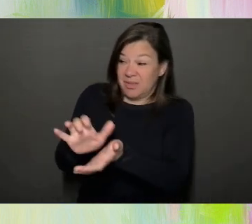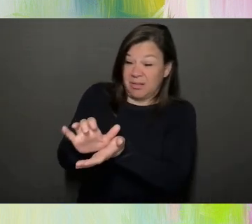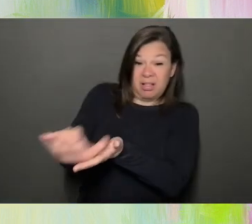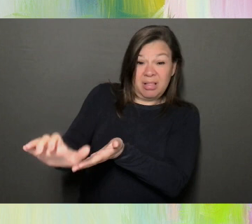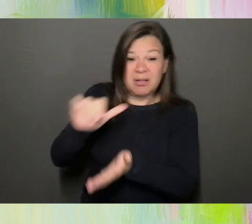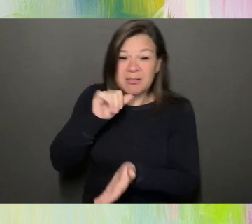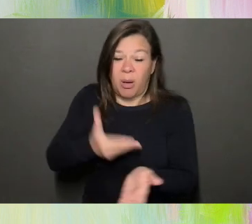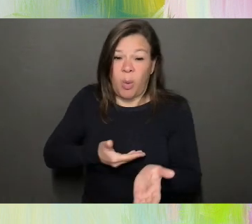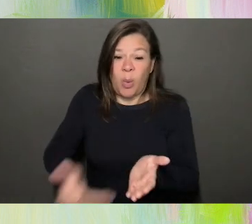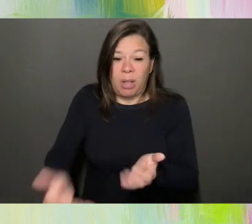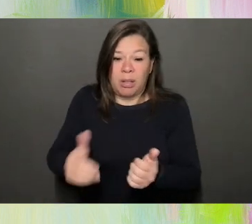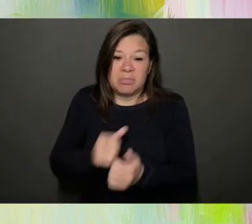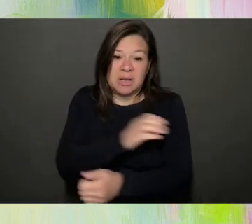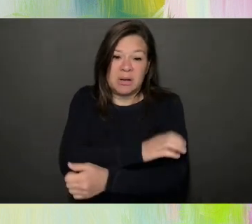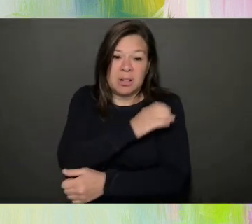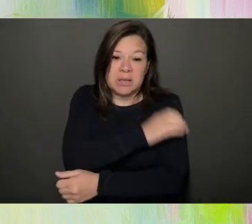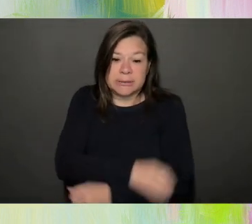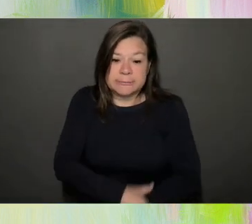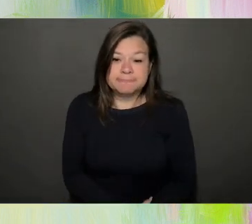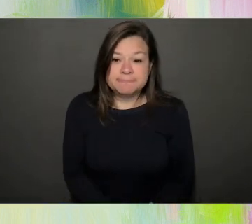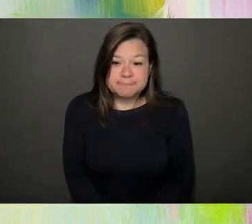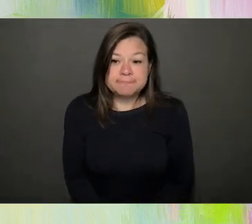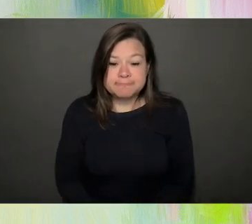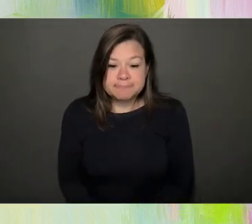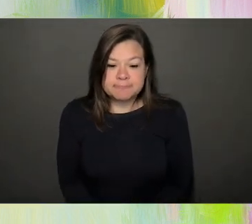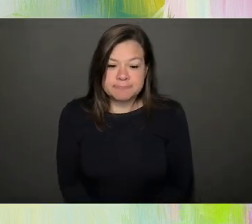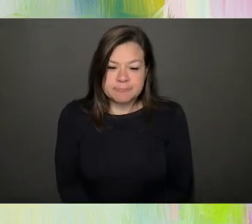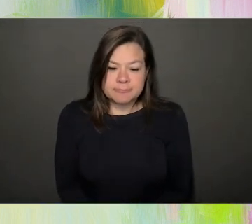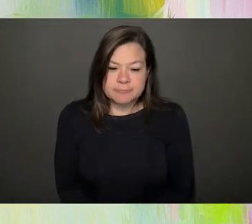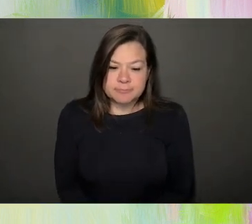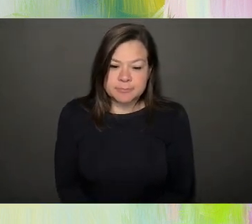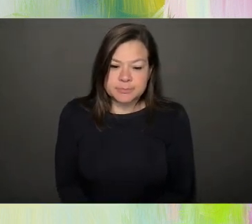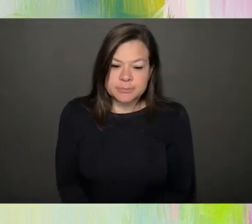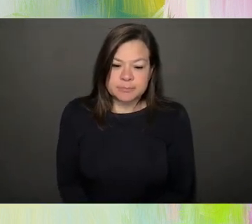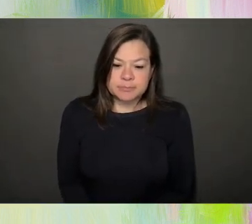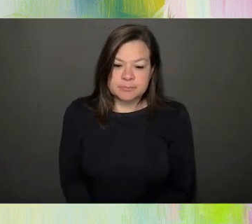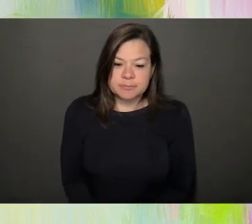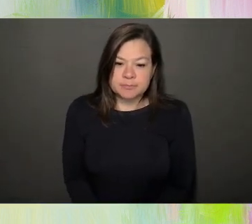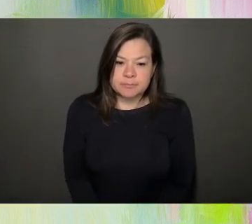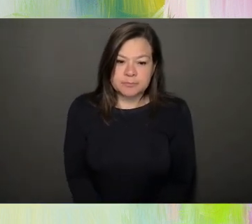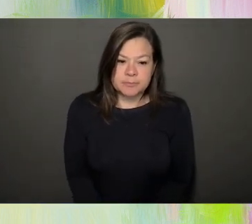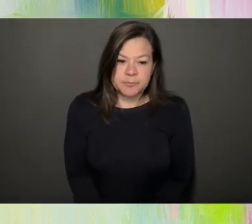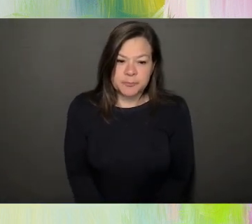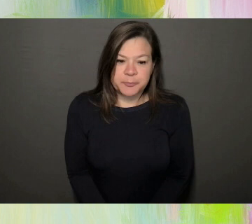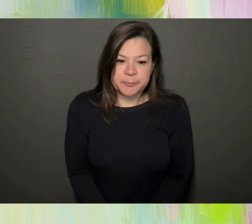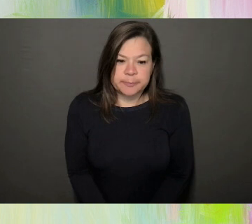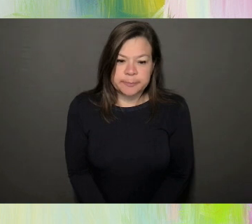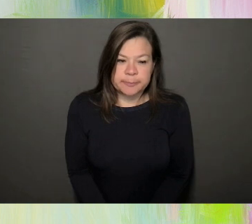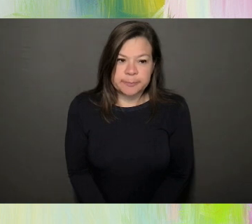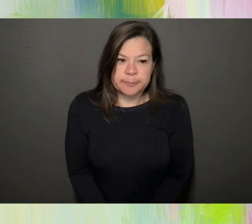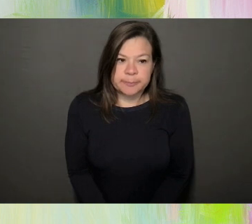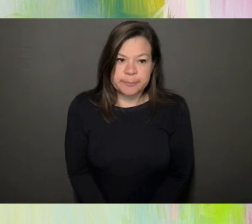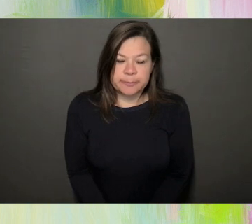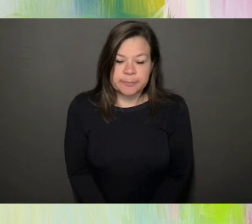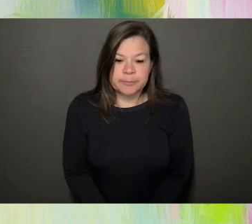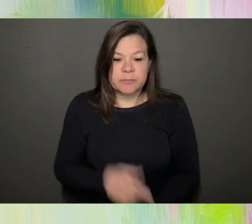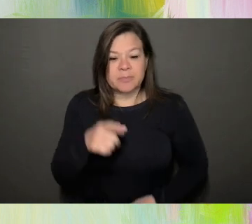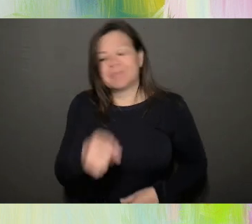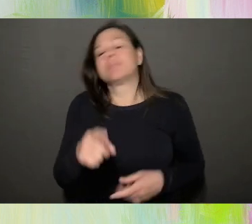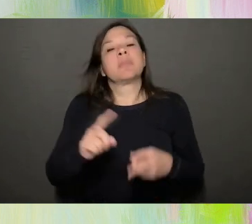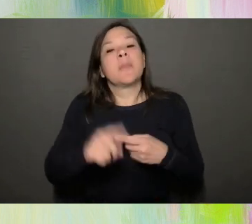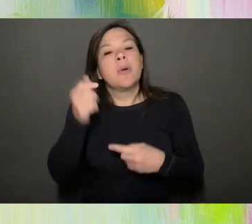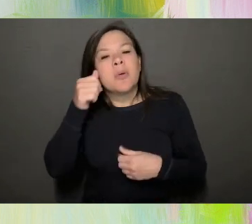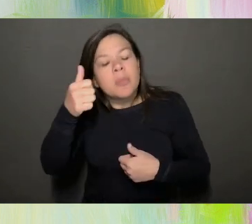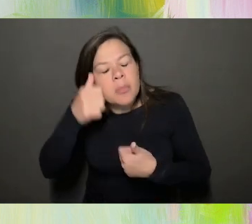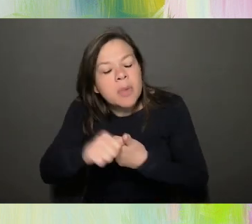Uh, this is, uh, about this, uh, this, um, his story that I was telling you about